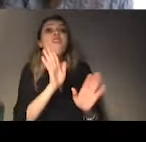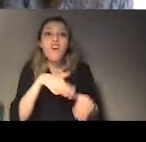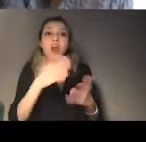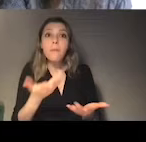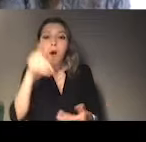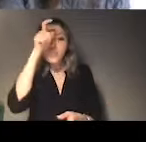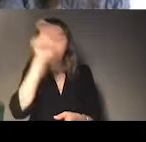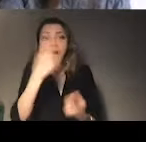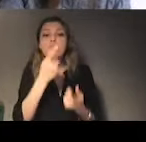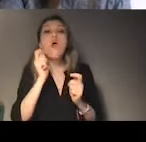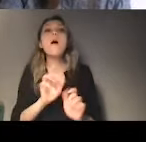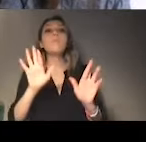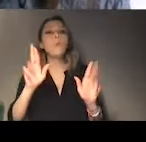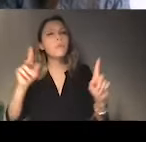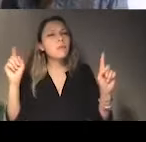received.